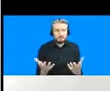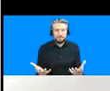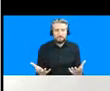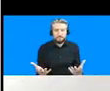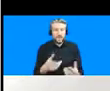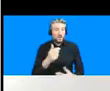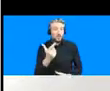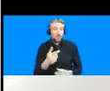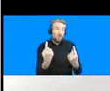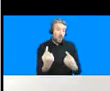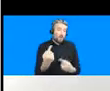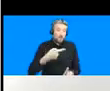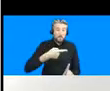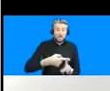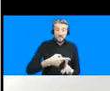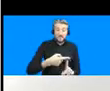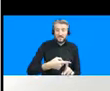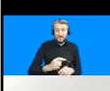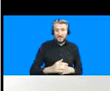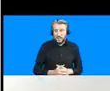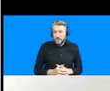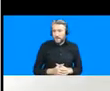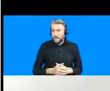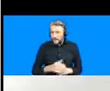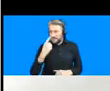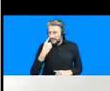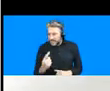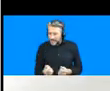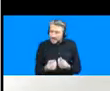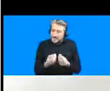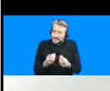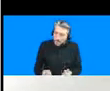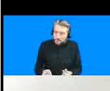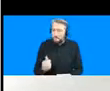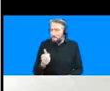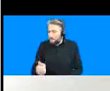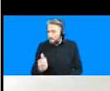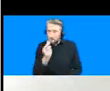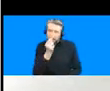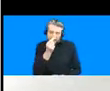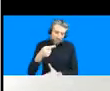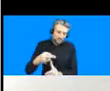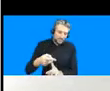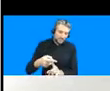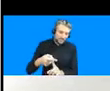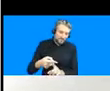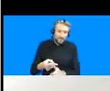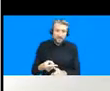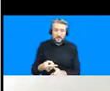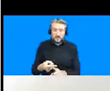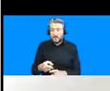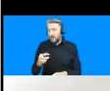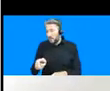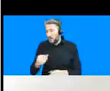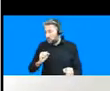a positive note we've seen glimpses of some of what sustainable transformations could look like um